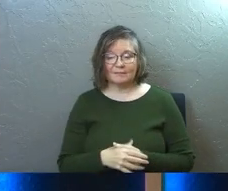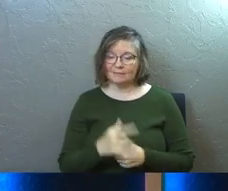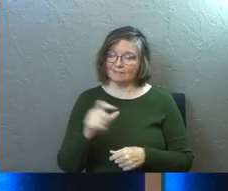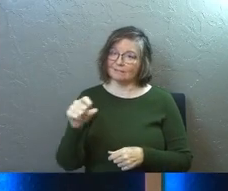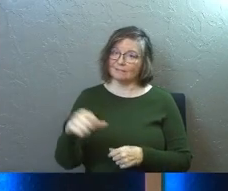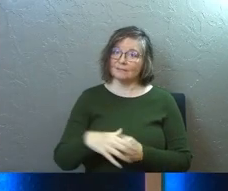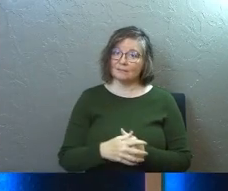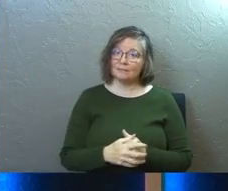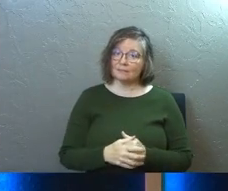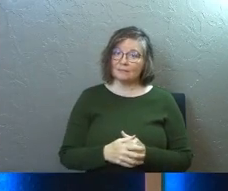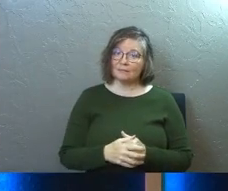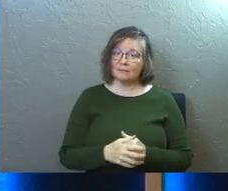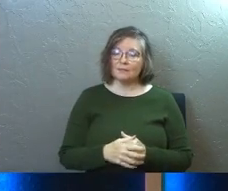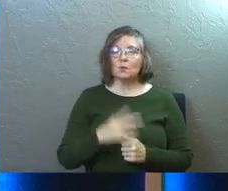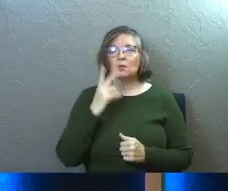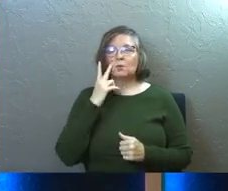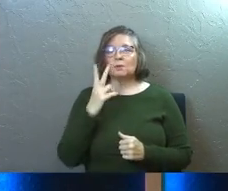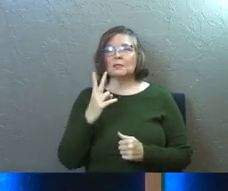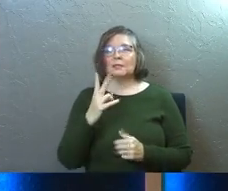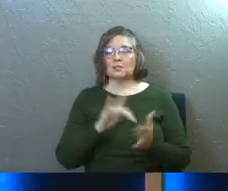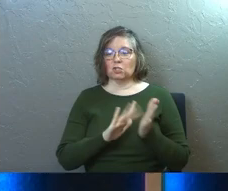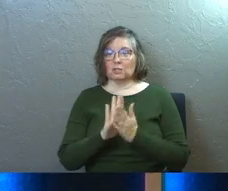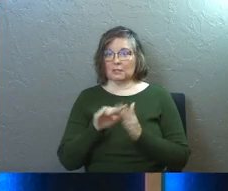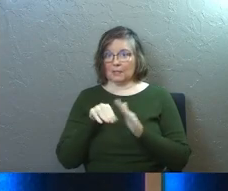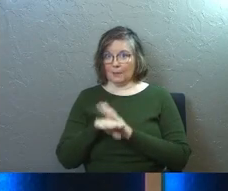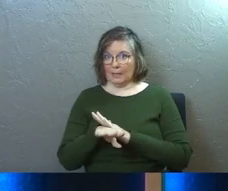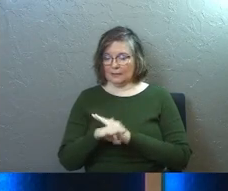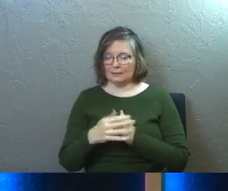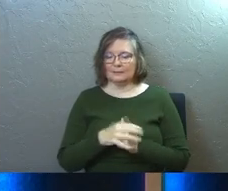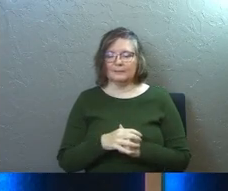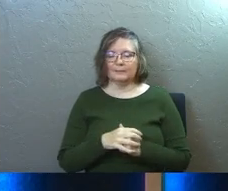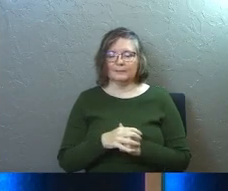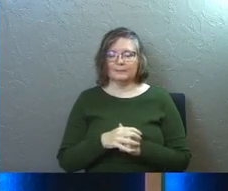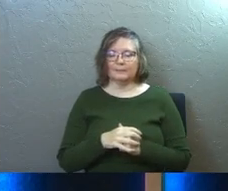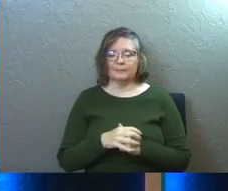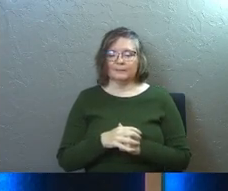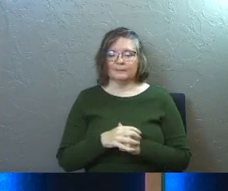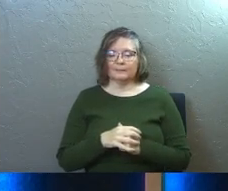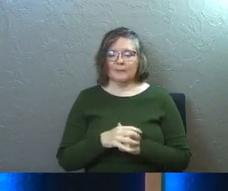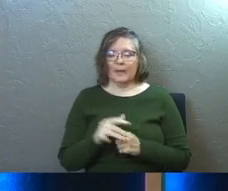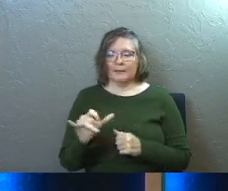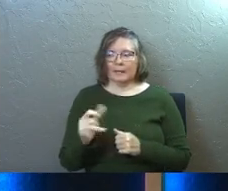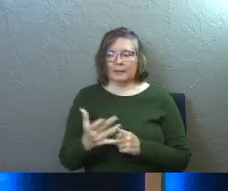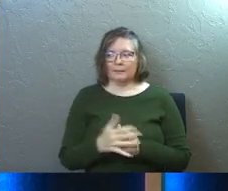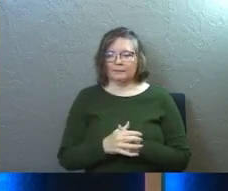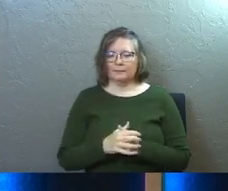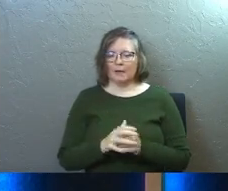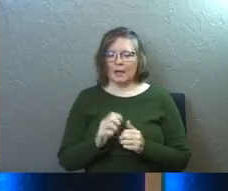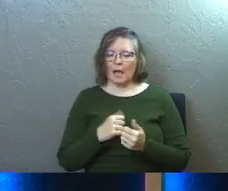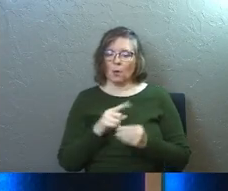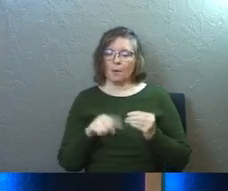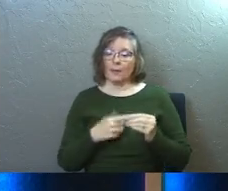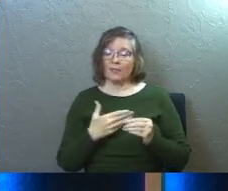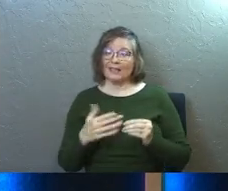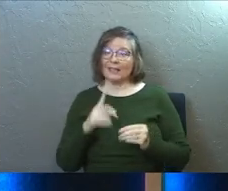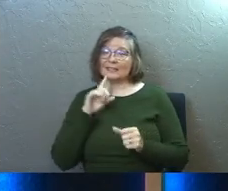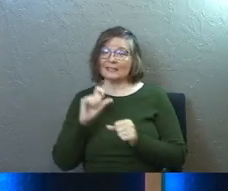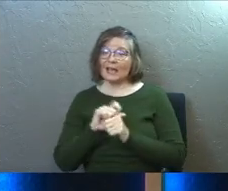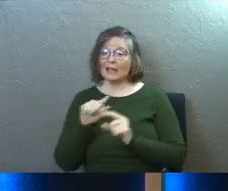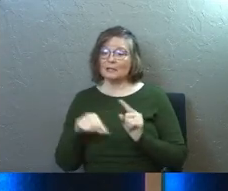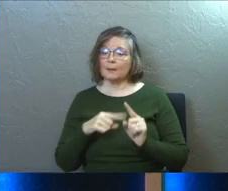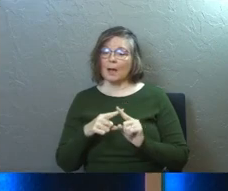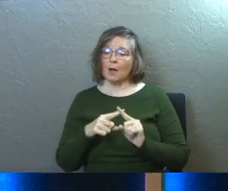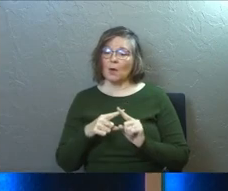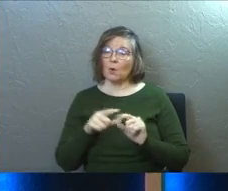Yeah. You see Jesus come in and he's like, how about the thing is actually